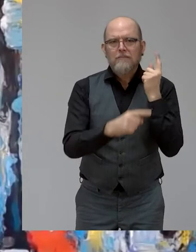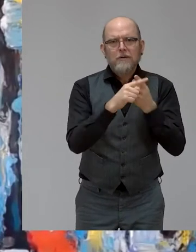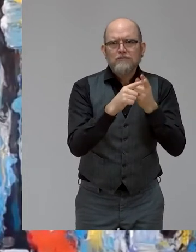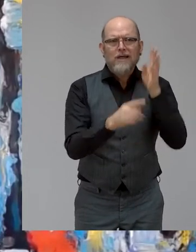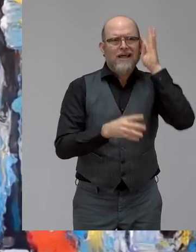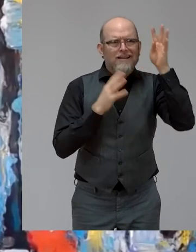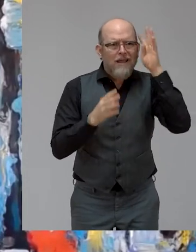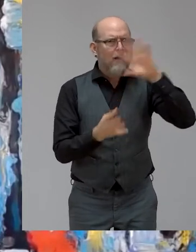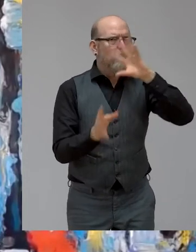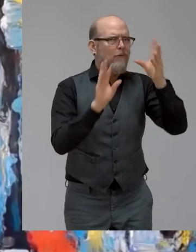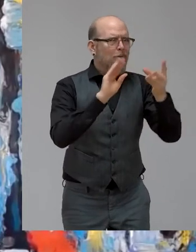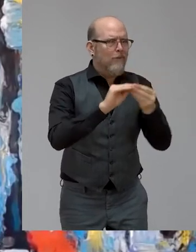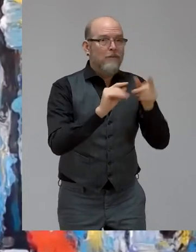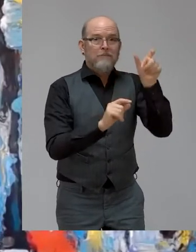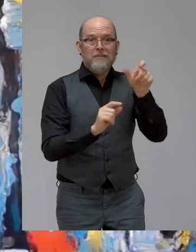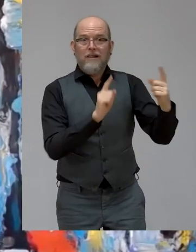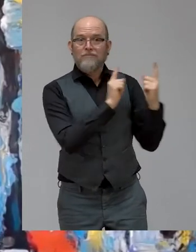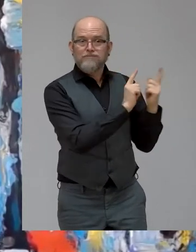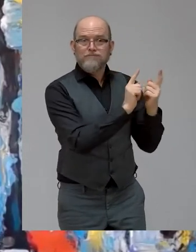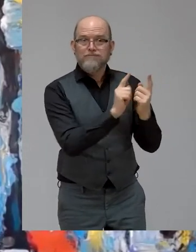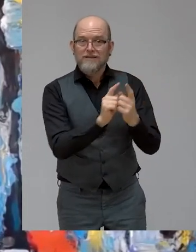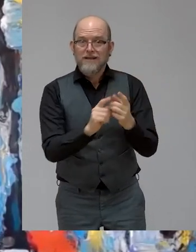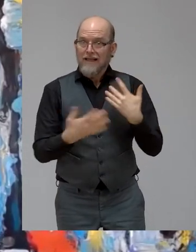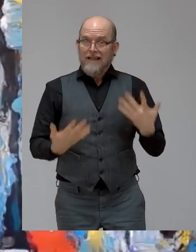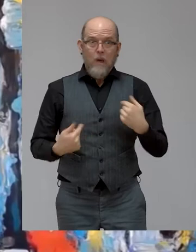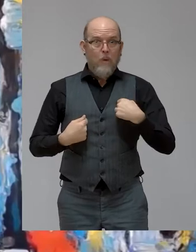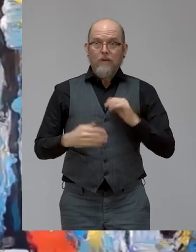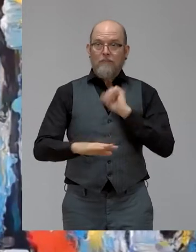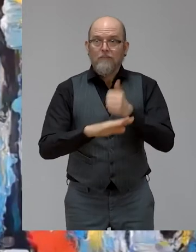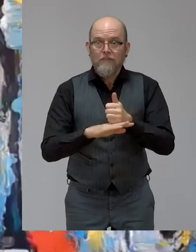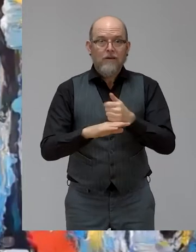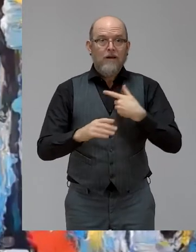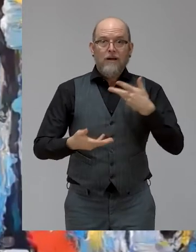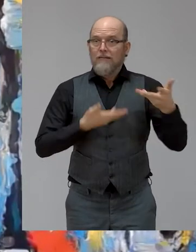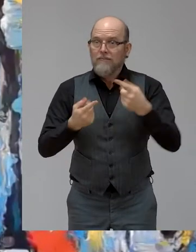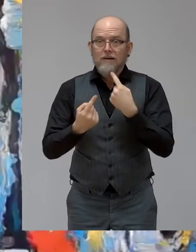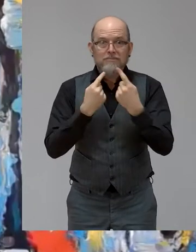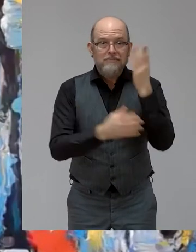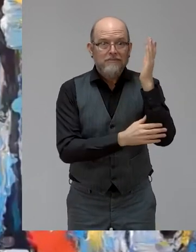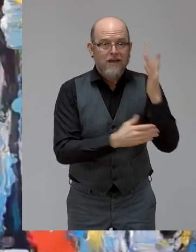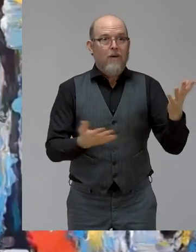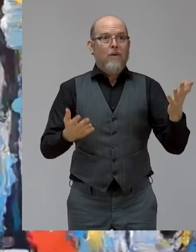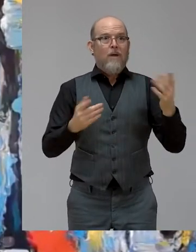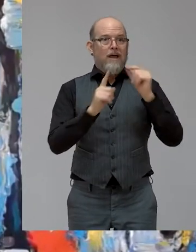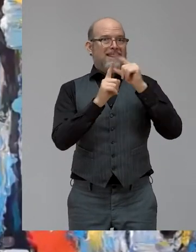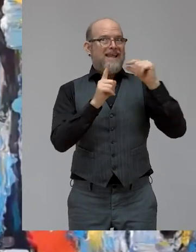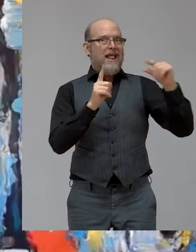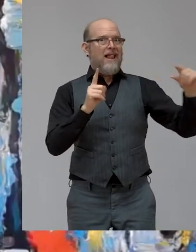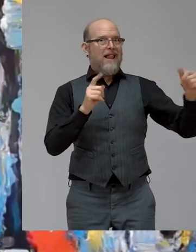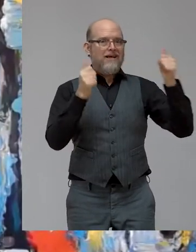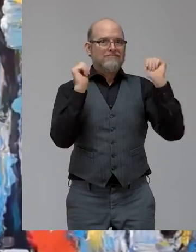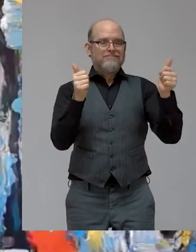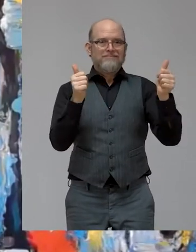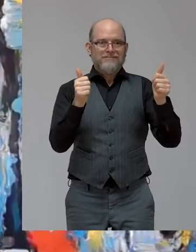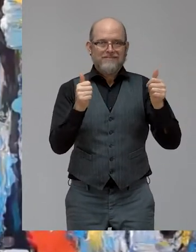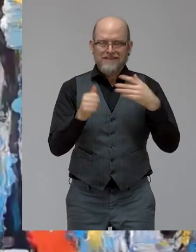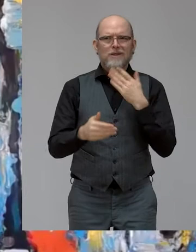year in the digital amazing conference, I knew this would be the perfect opportunity for the dream big panel